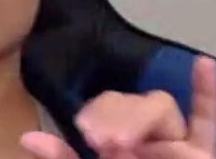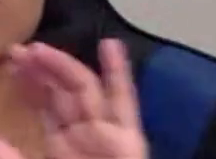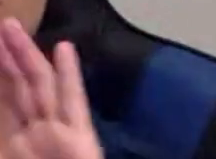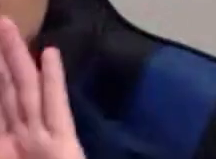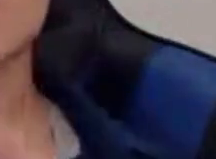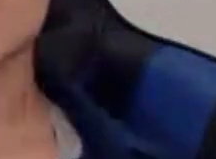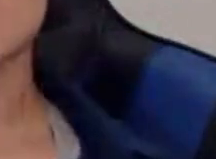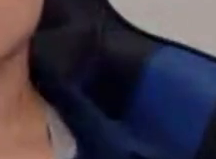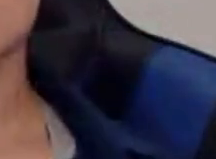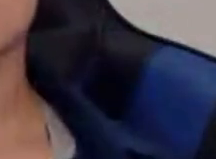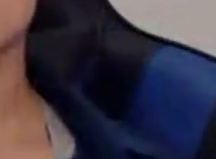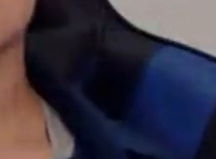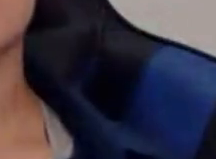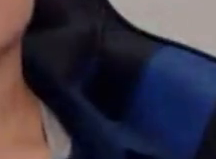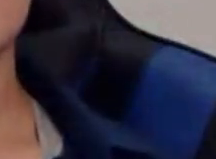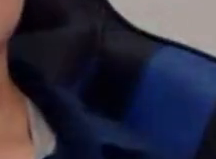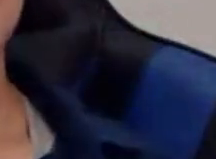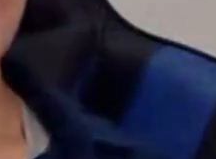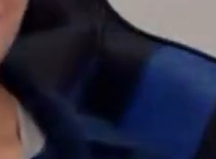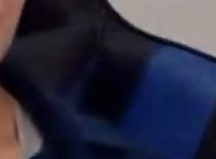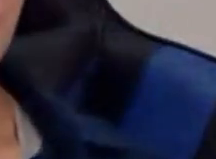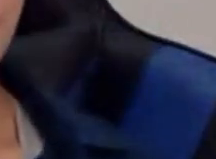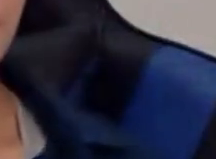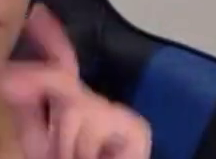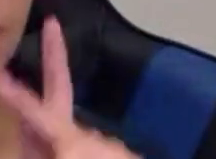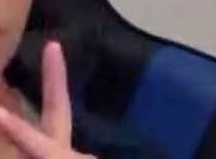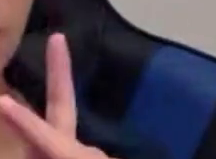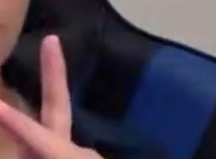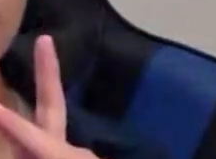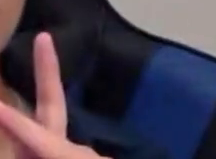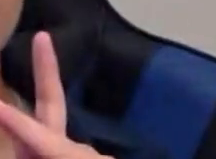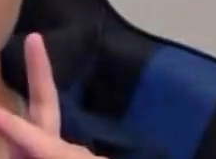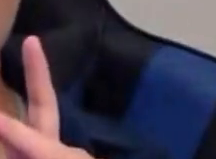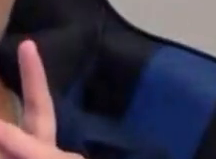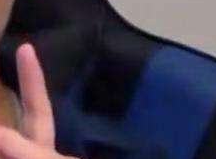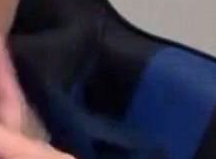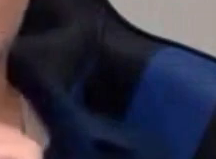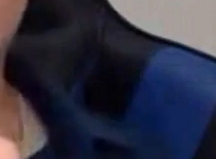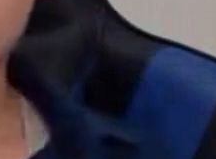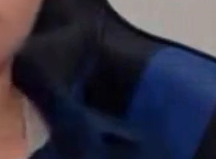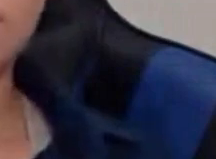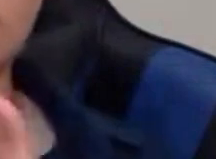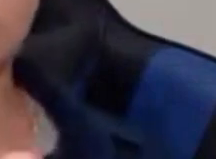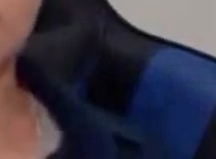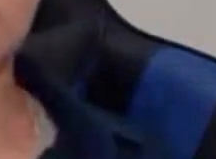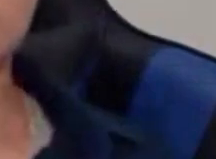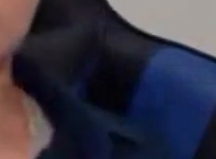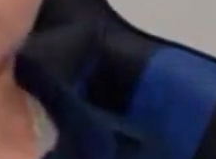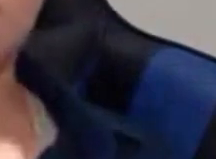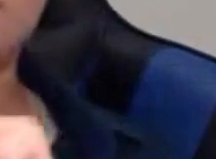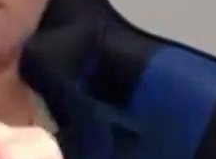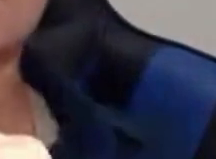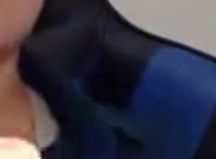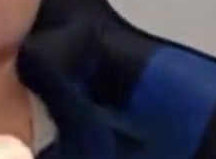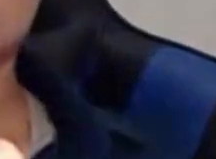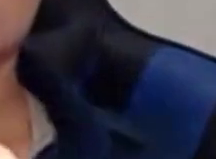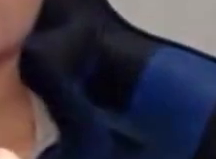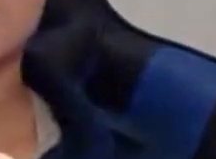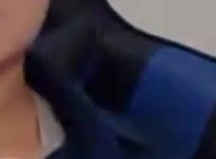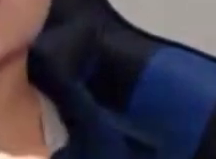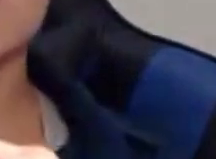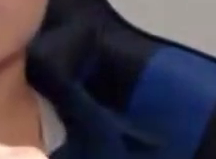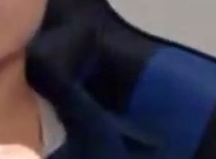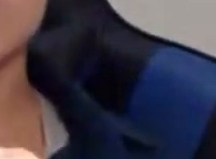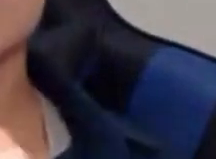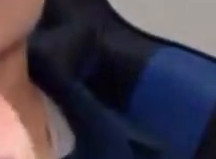States were not in control of the land. And so I think it's always necessary to